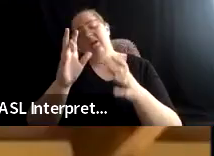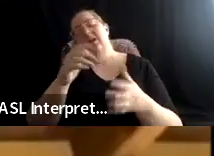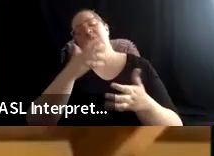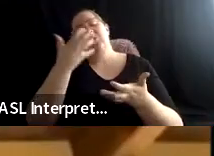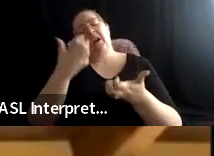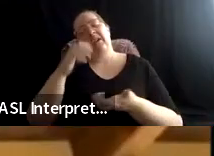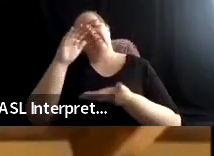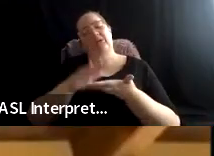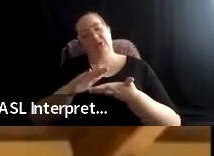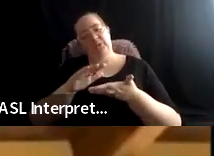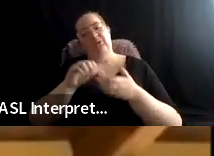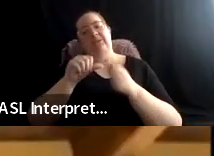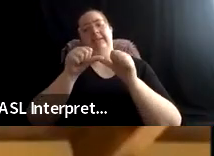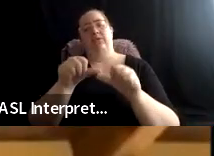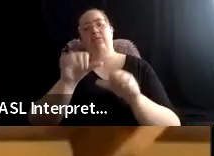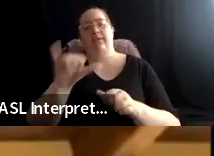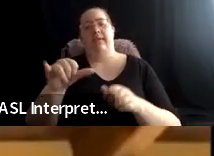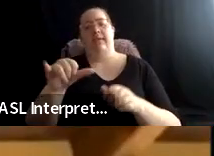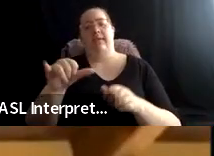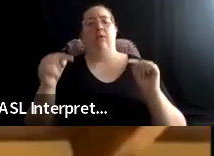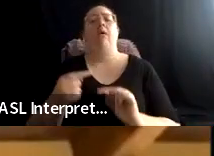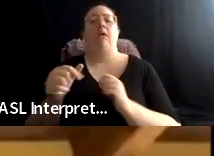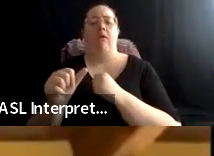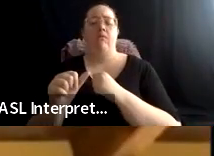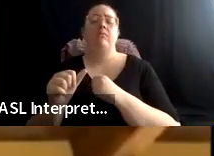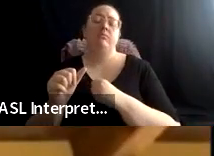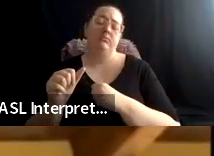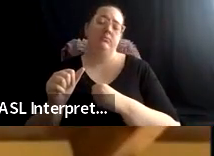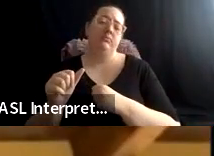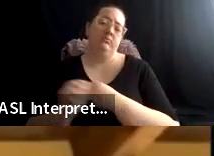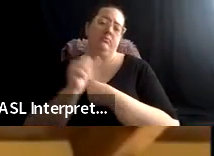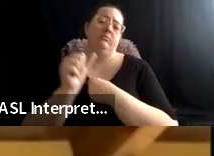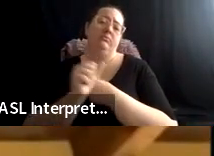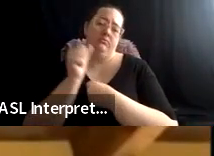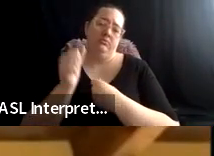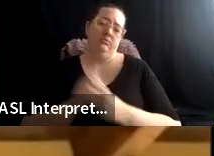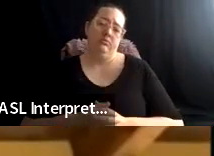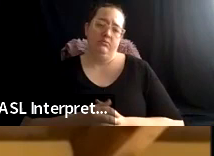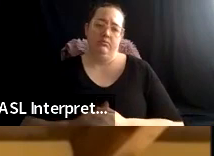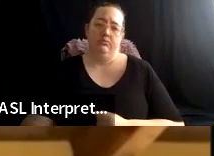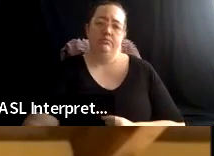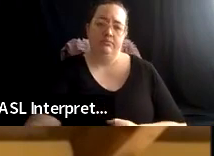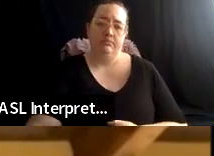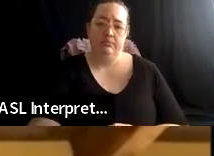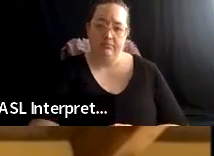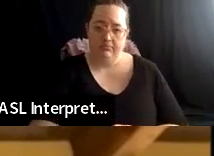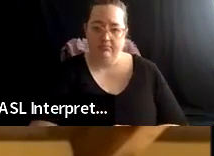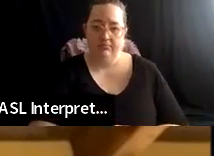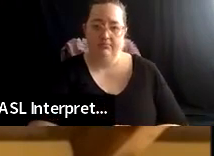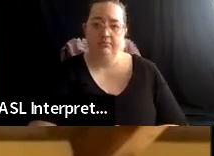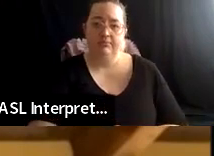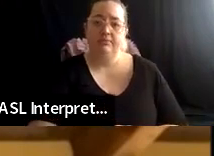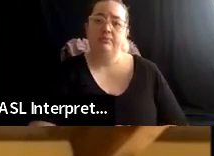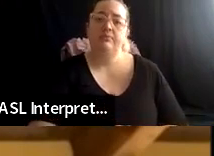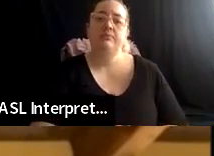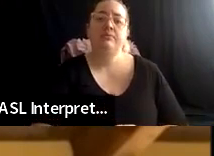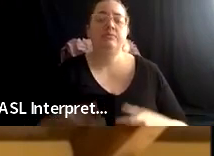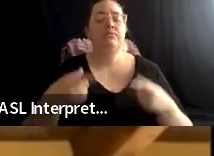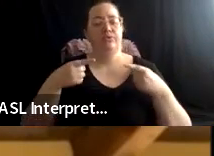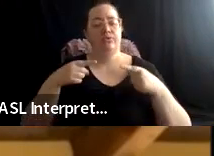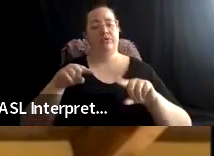Yeah. And, um, one of, we, in the midst of this track, um,